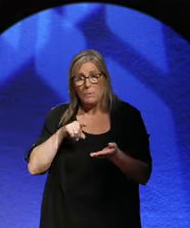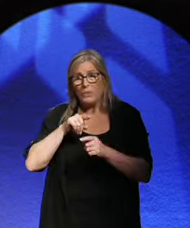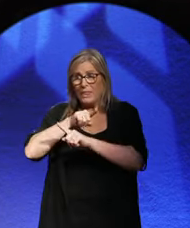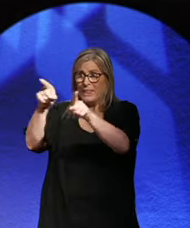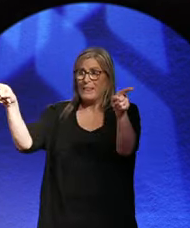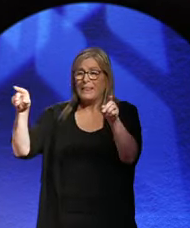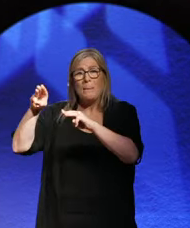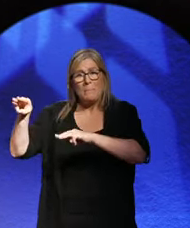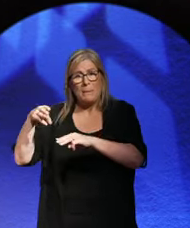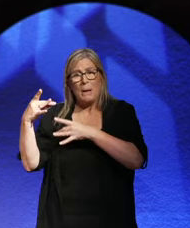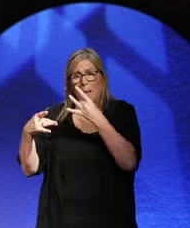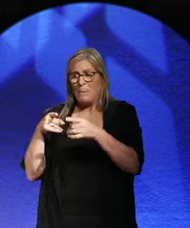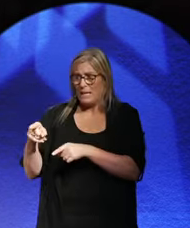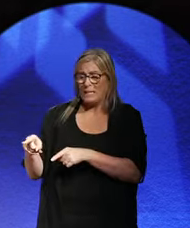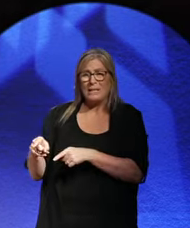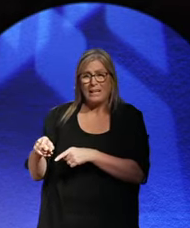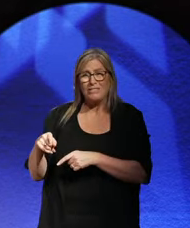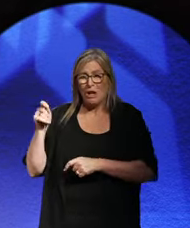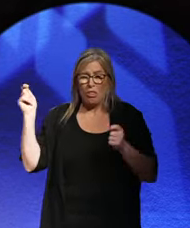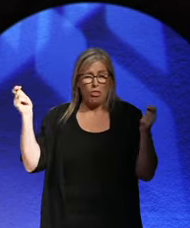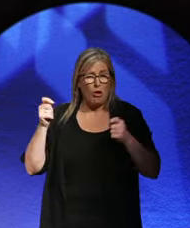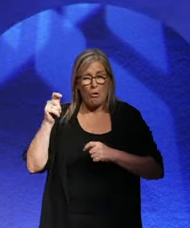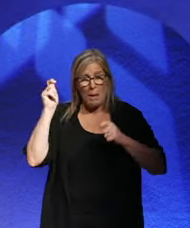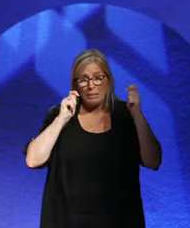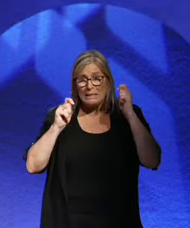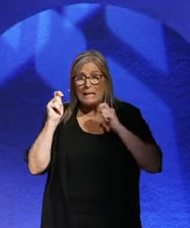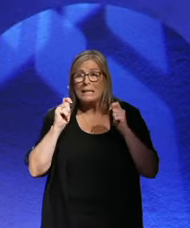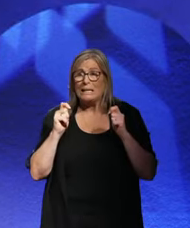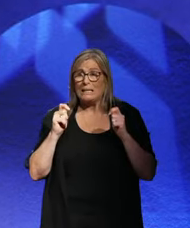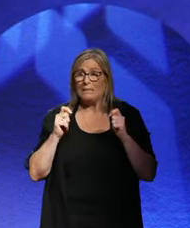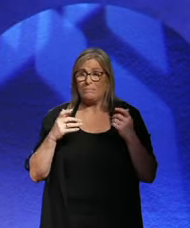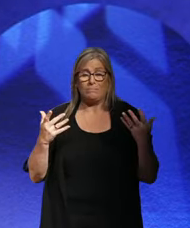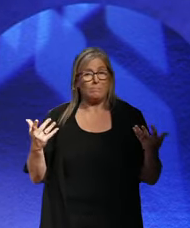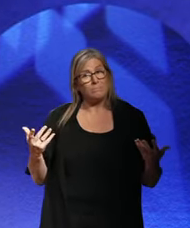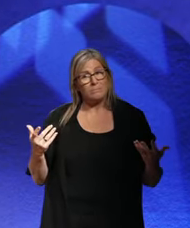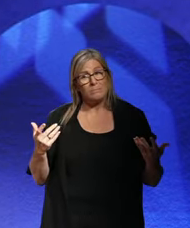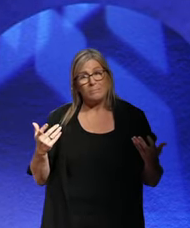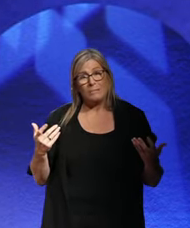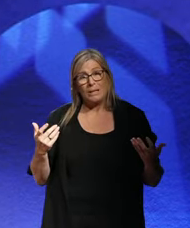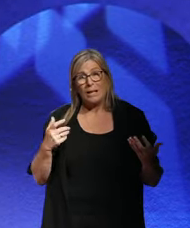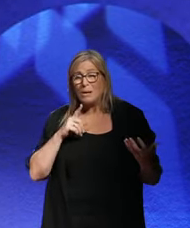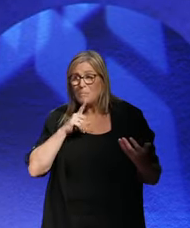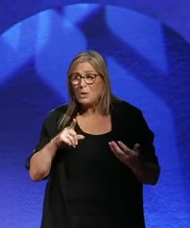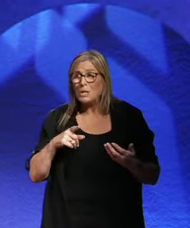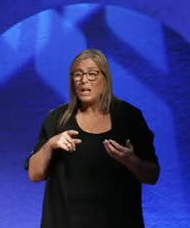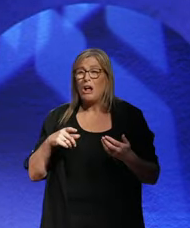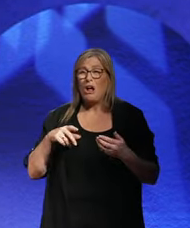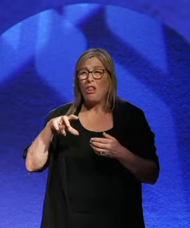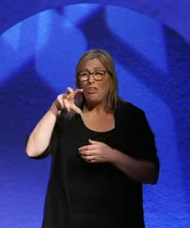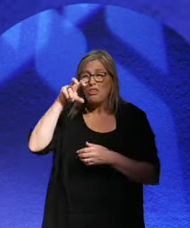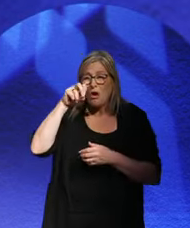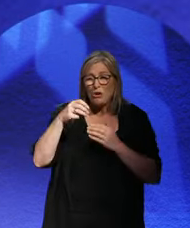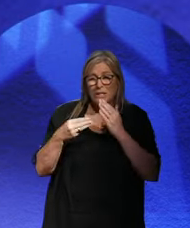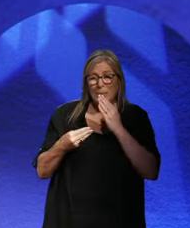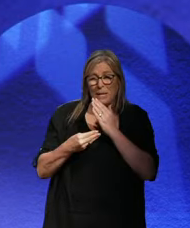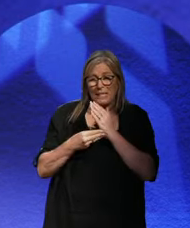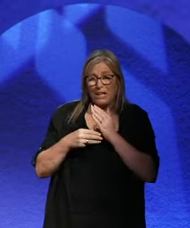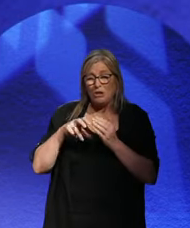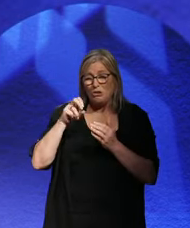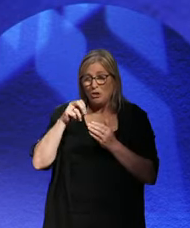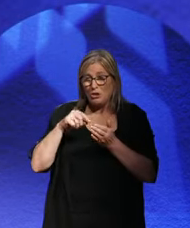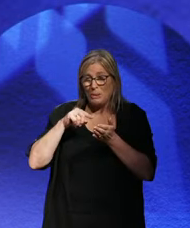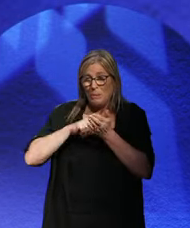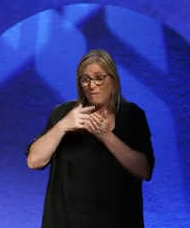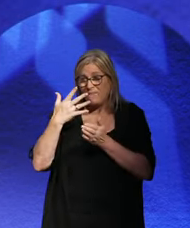a big vote. What's terrible to think, terrible I think, is that 13 million, 13 and a half million